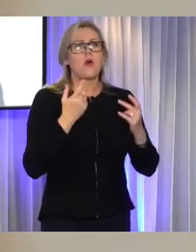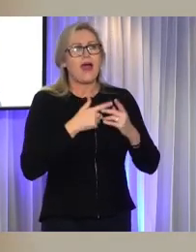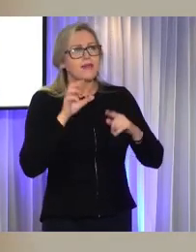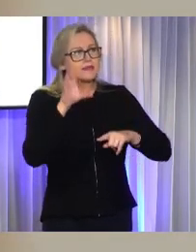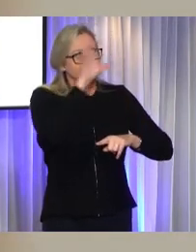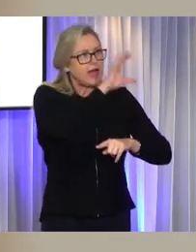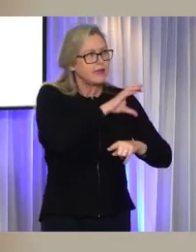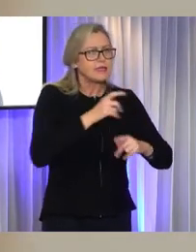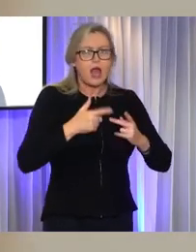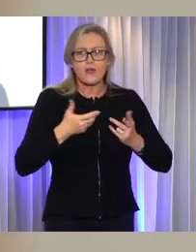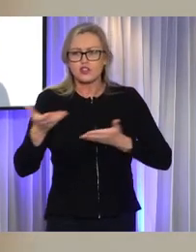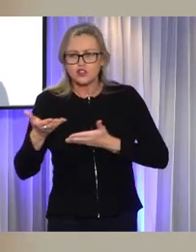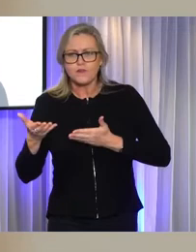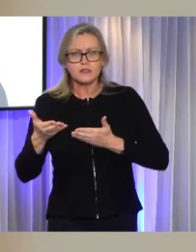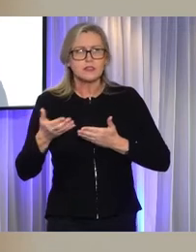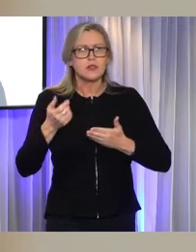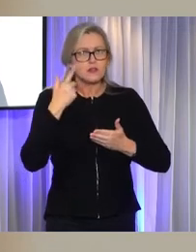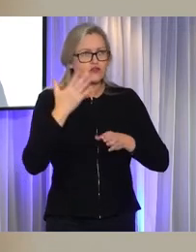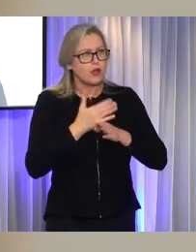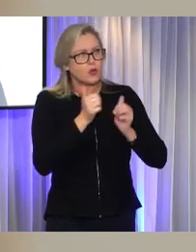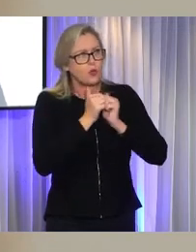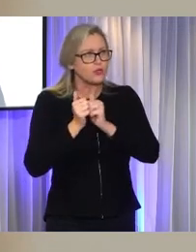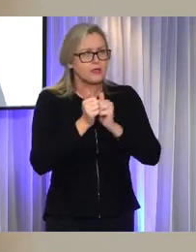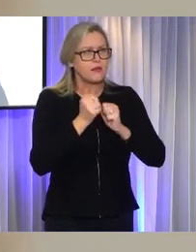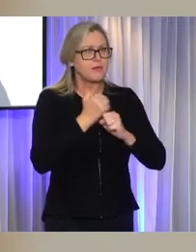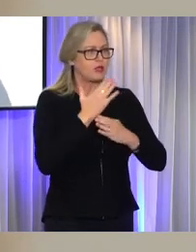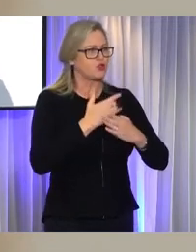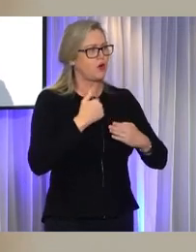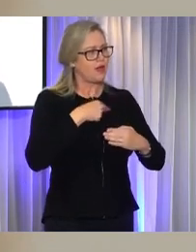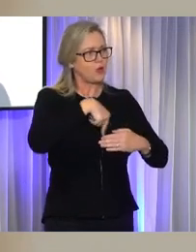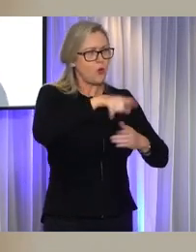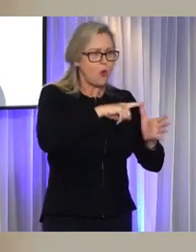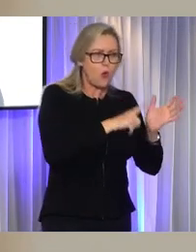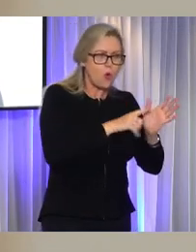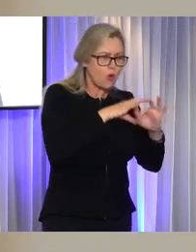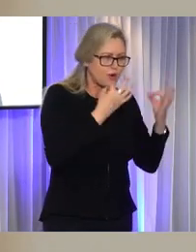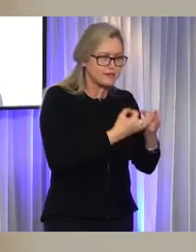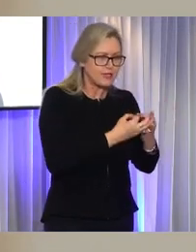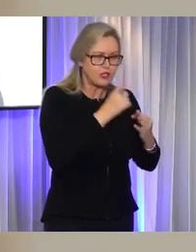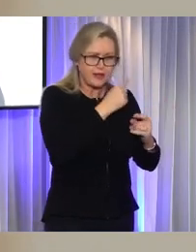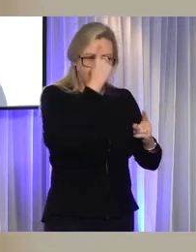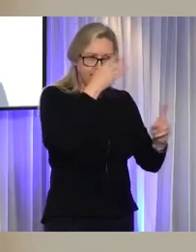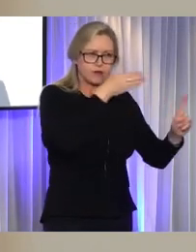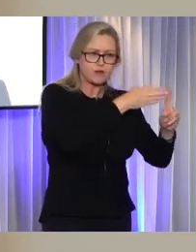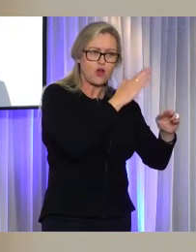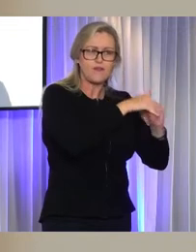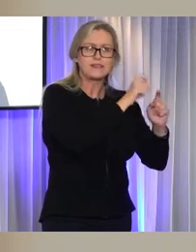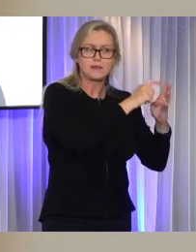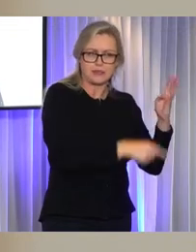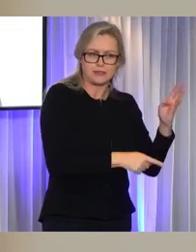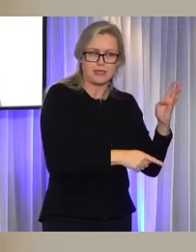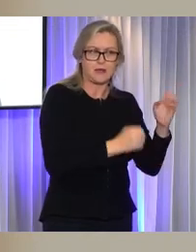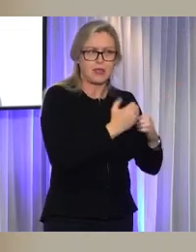mainstream services are working together to ensure they have a disability lens to ensure that support is needed, that no one is left behind or slipped through the cracks.